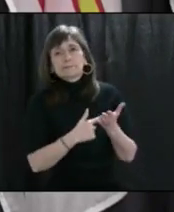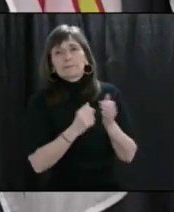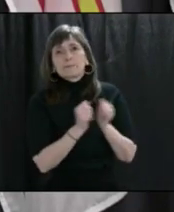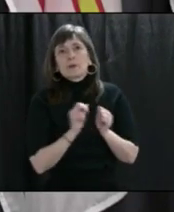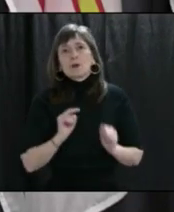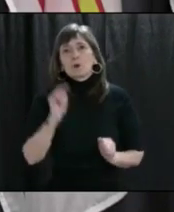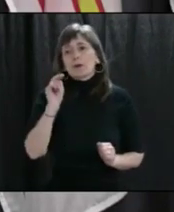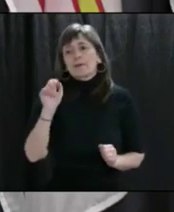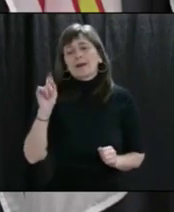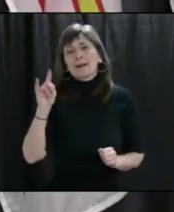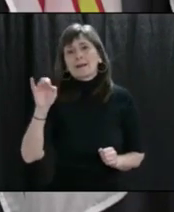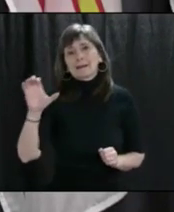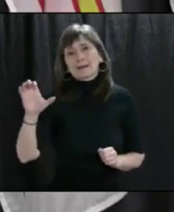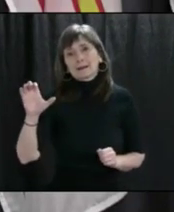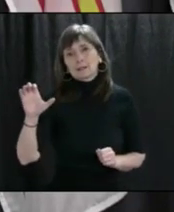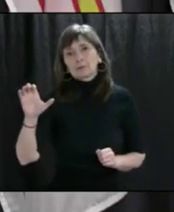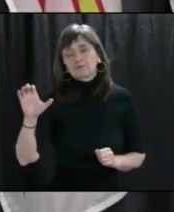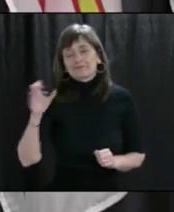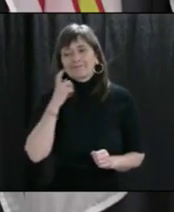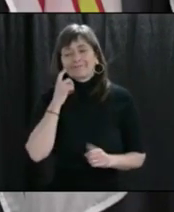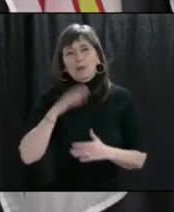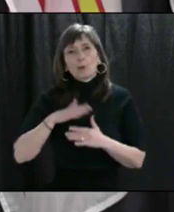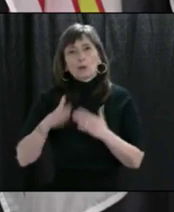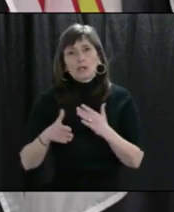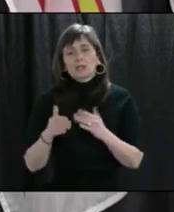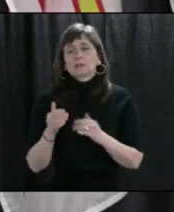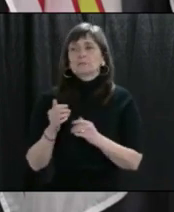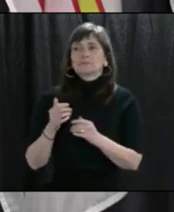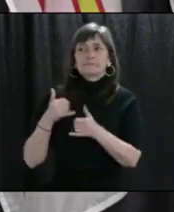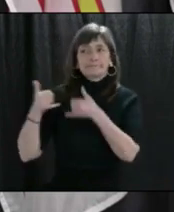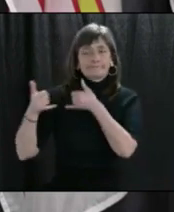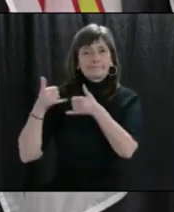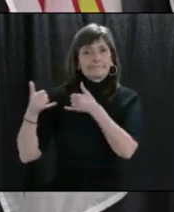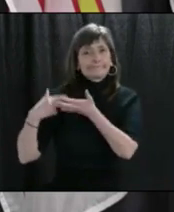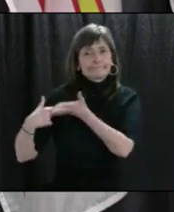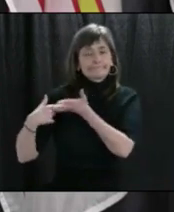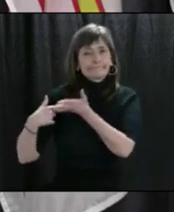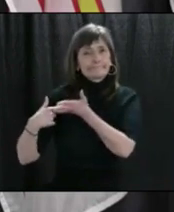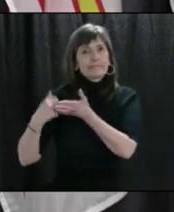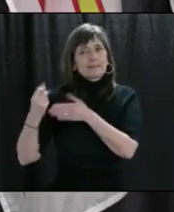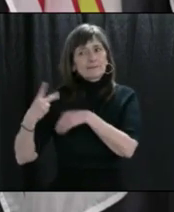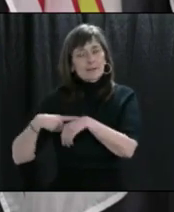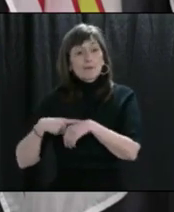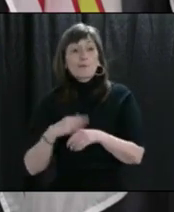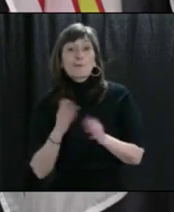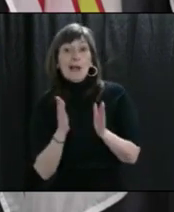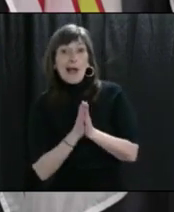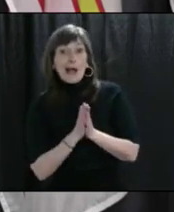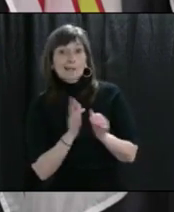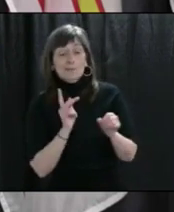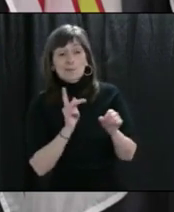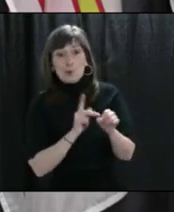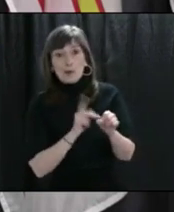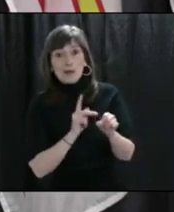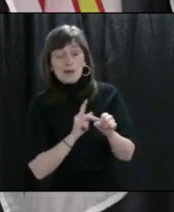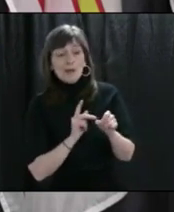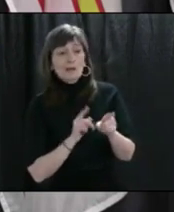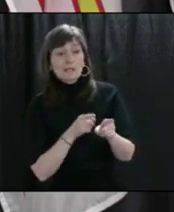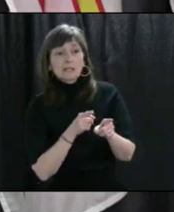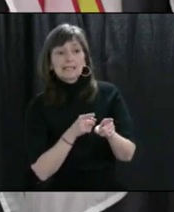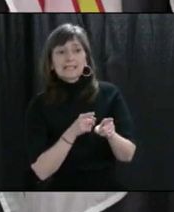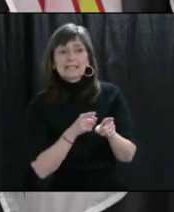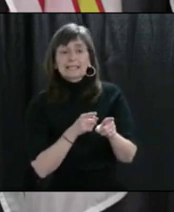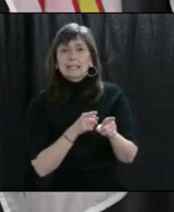throughout the weekend. We've had a number of calls. So right now, propane, we've asked them about their inventory. And first of all, this is really